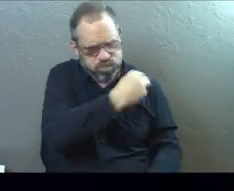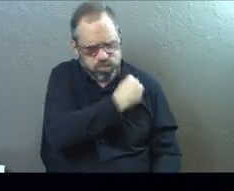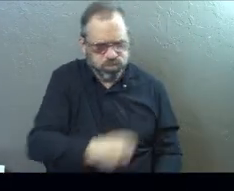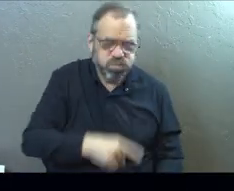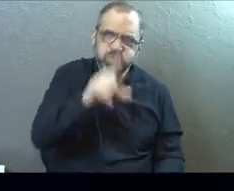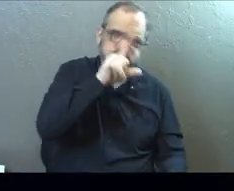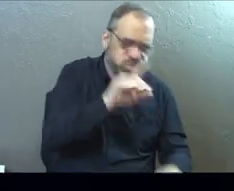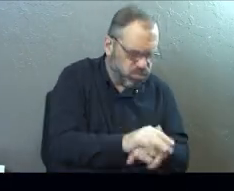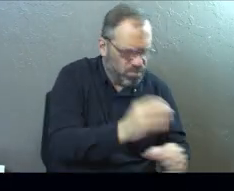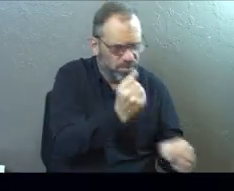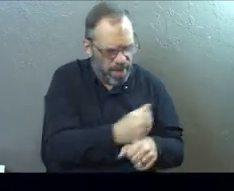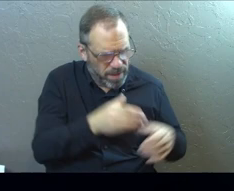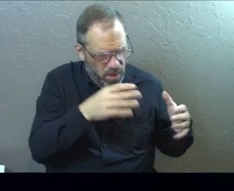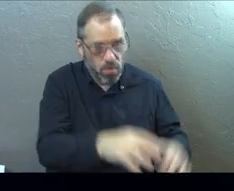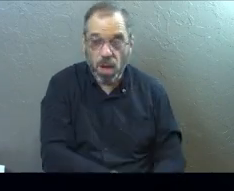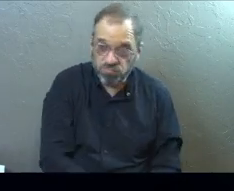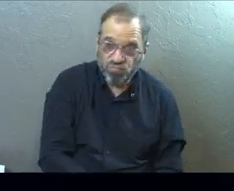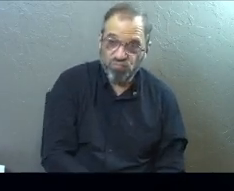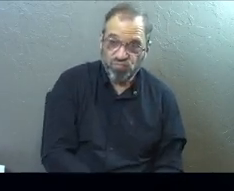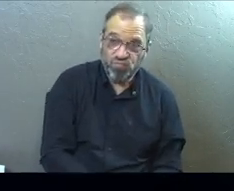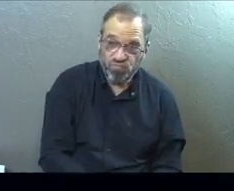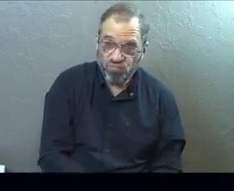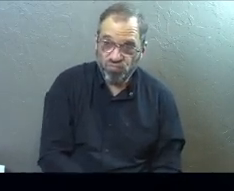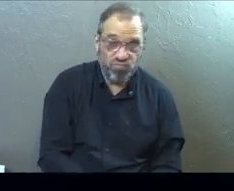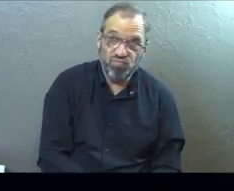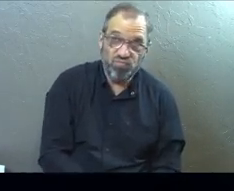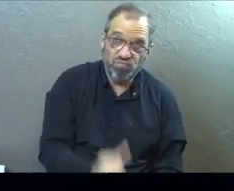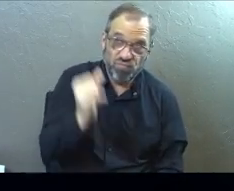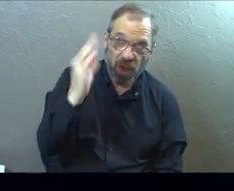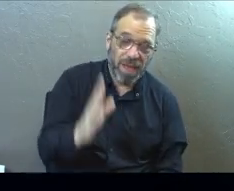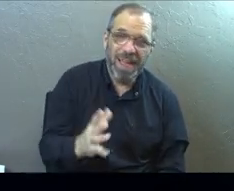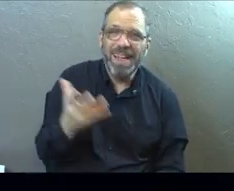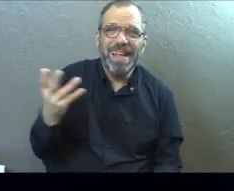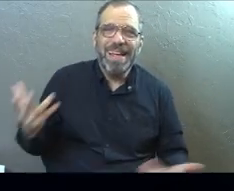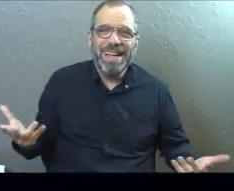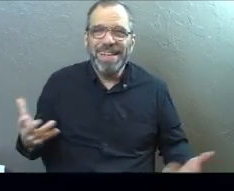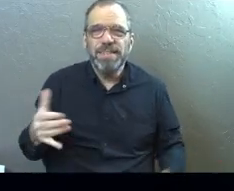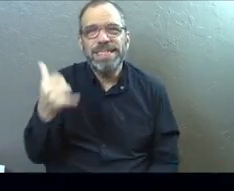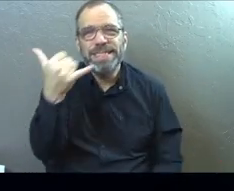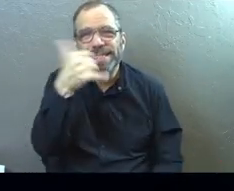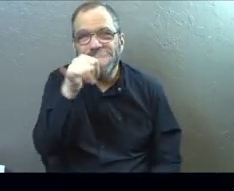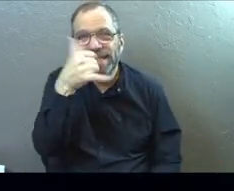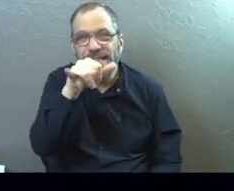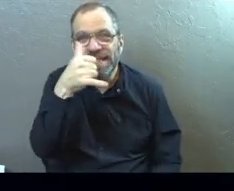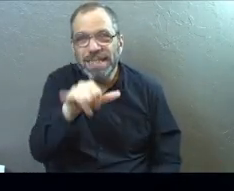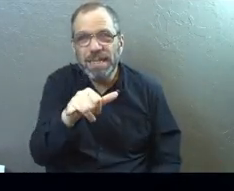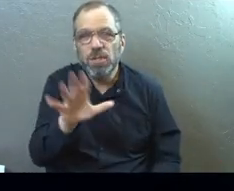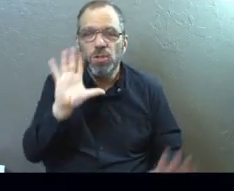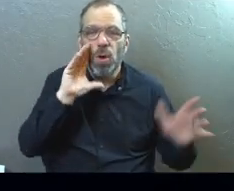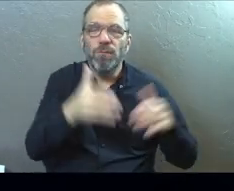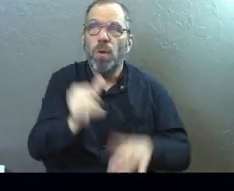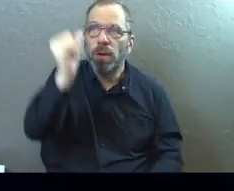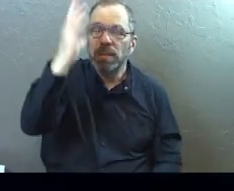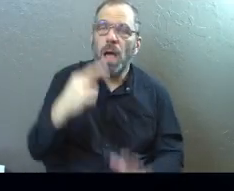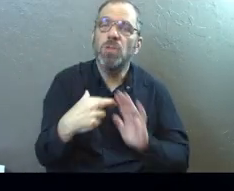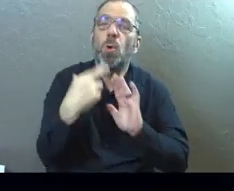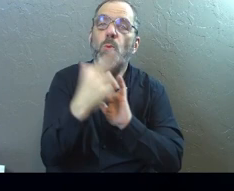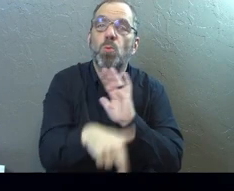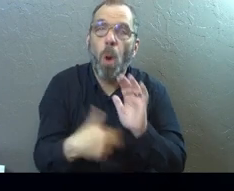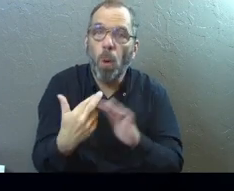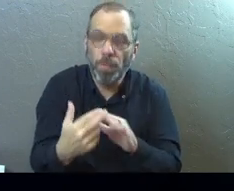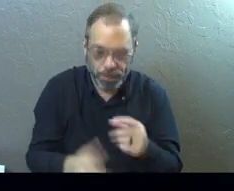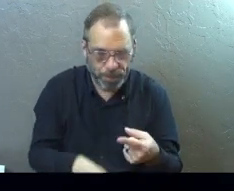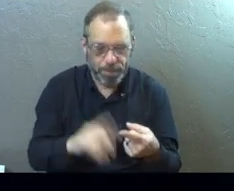God promised to come and make a way and they're like, well, it doesn't sound like God, right? Just silliness. So we need to focus on God's role first.